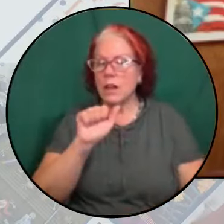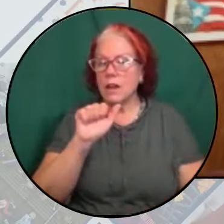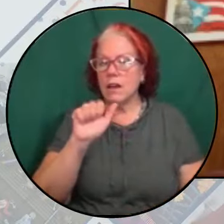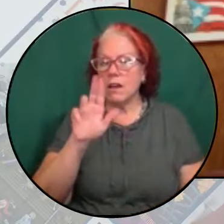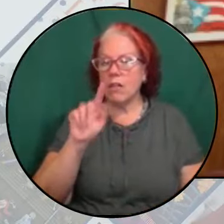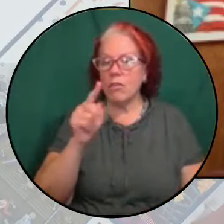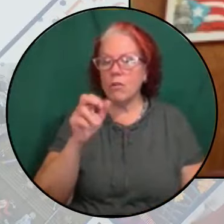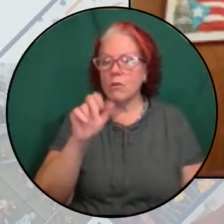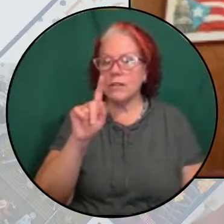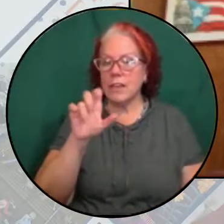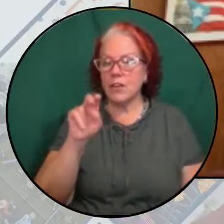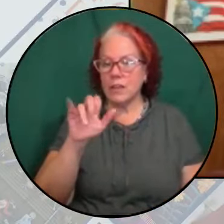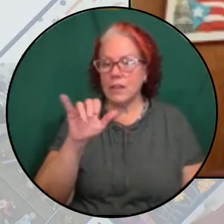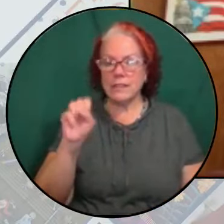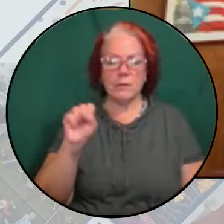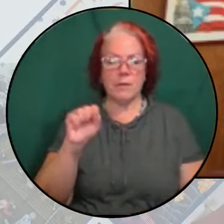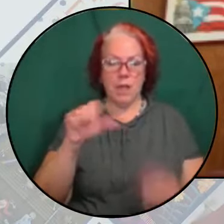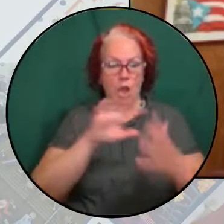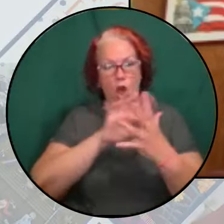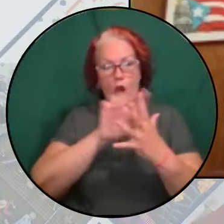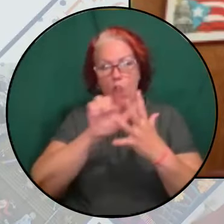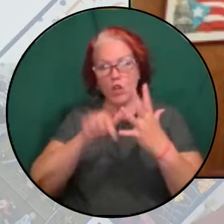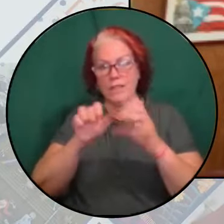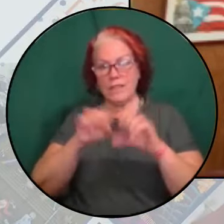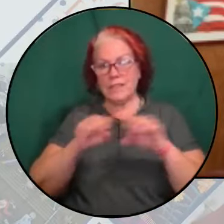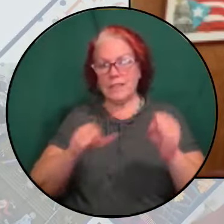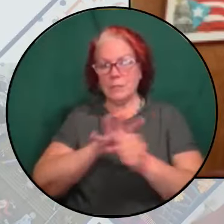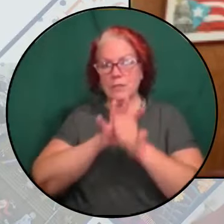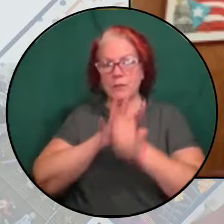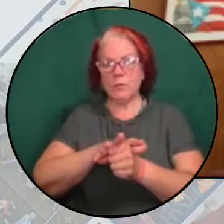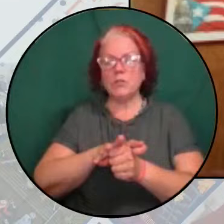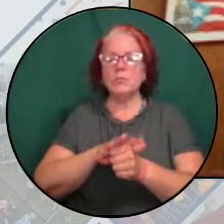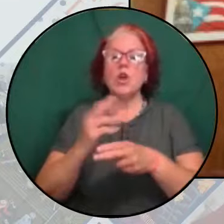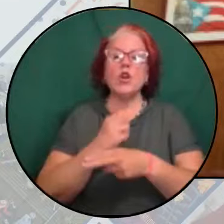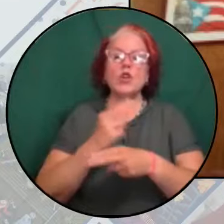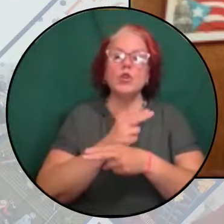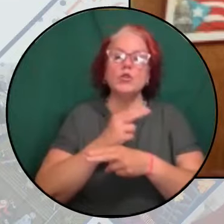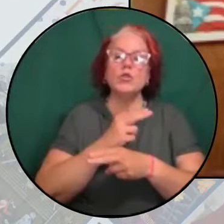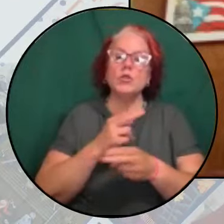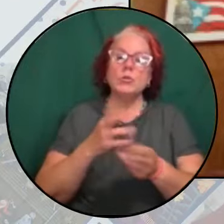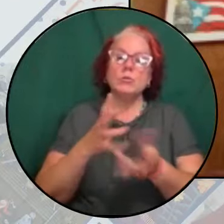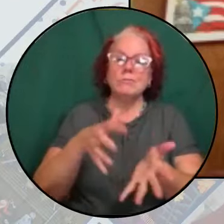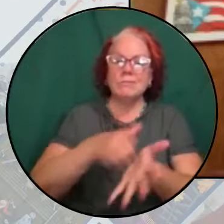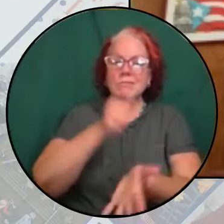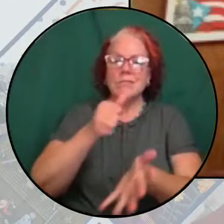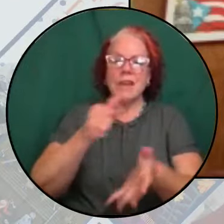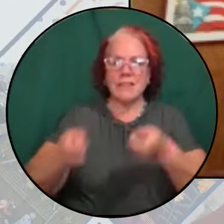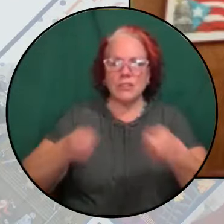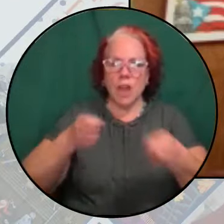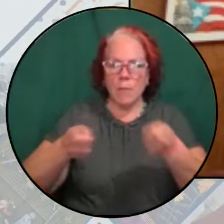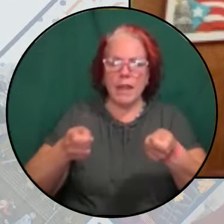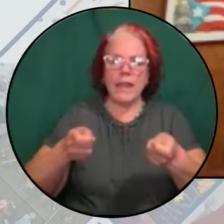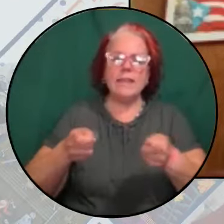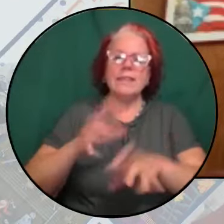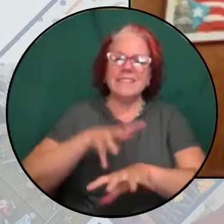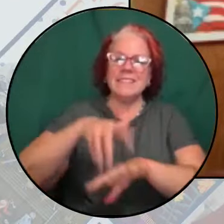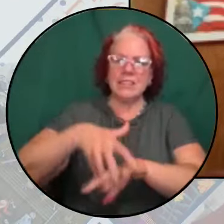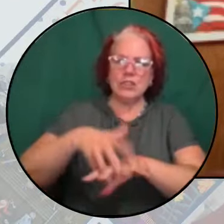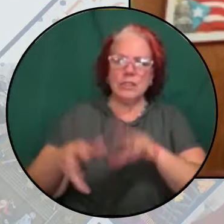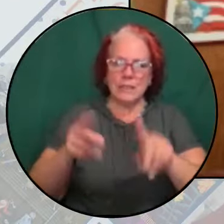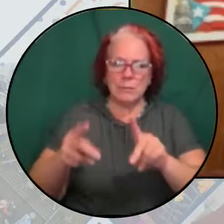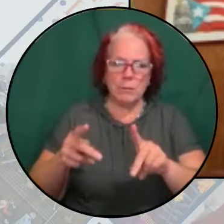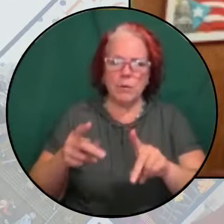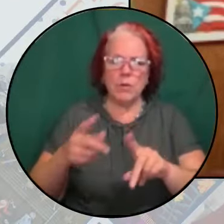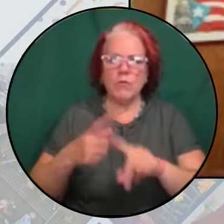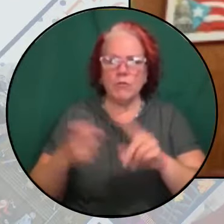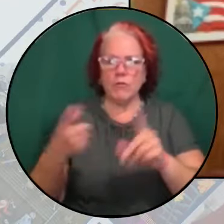of oppression are used to exploit and dominate indigenous people and land, from manifest destiny, to the Zionist